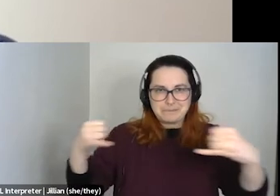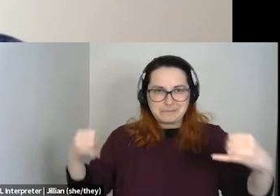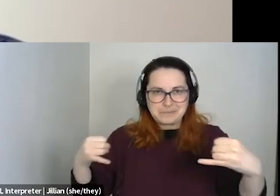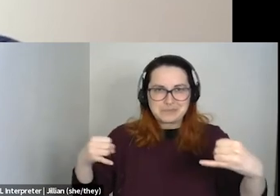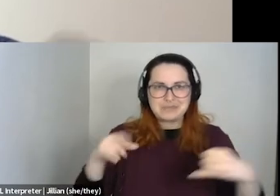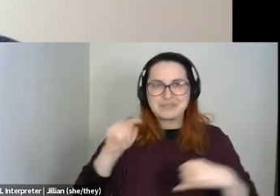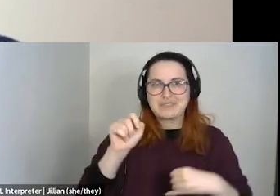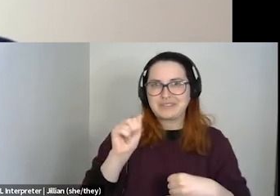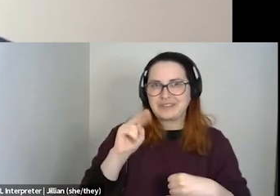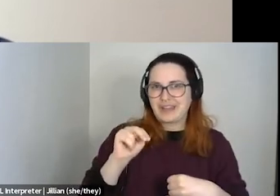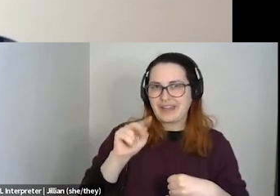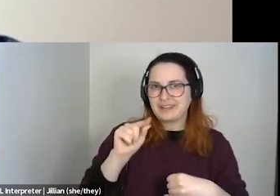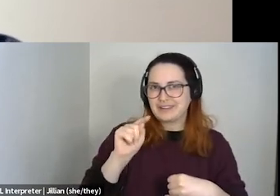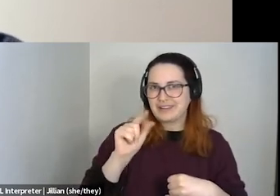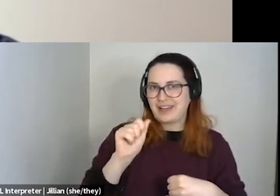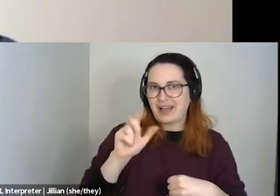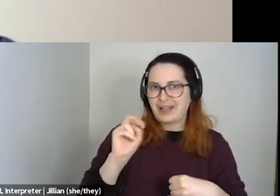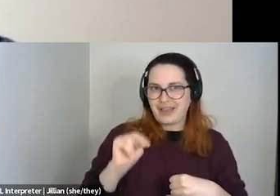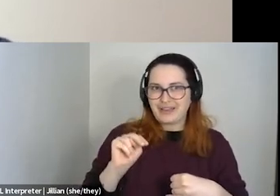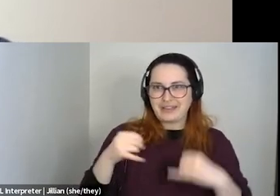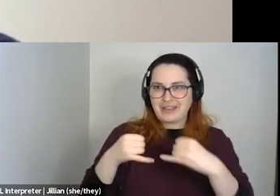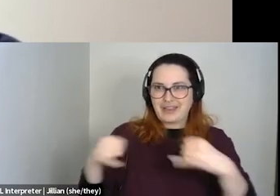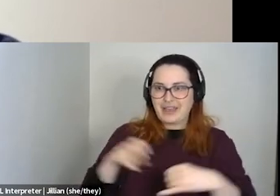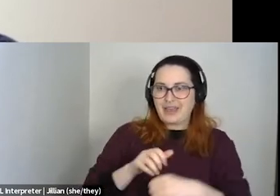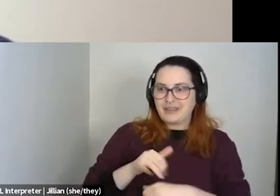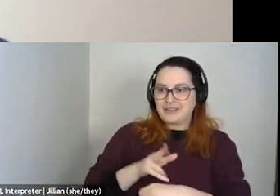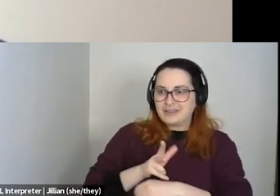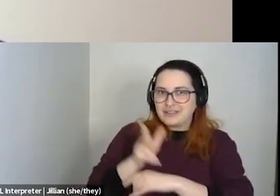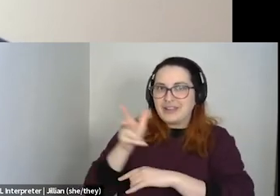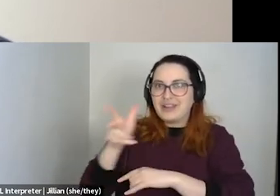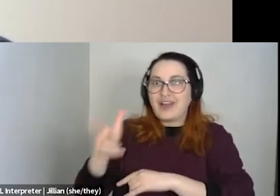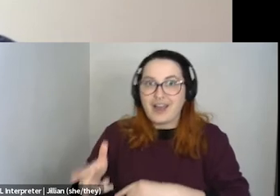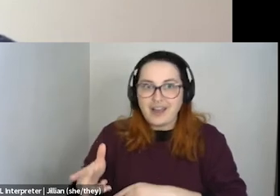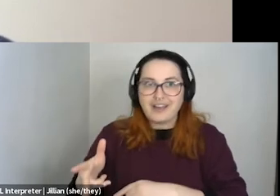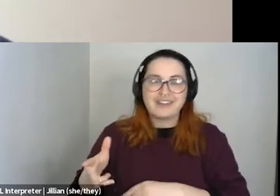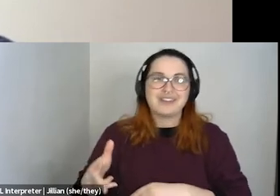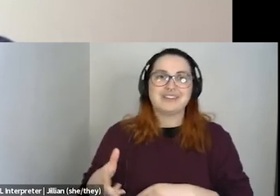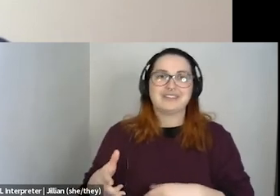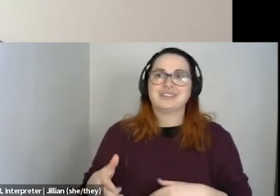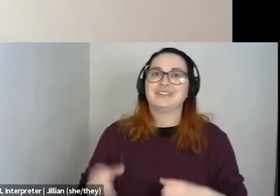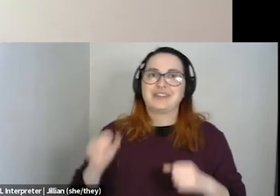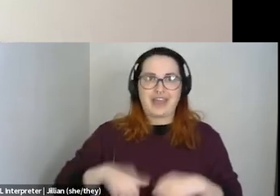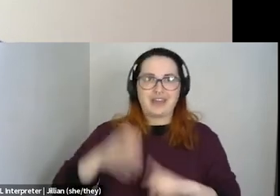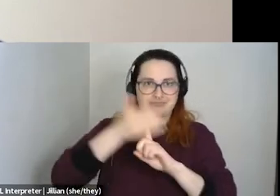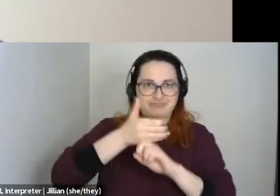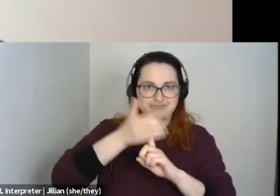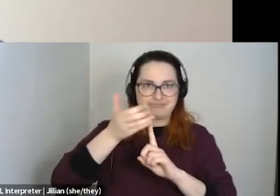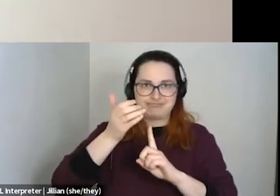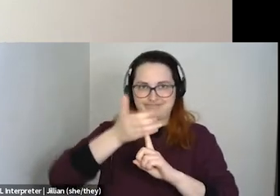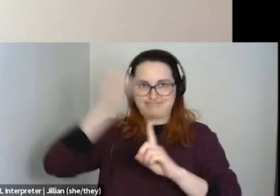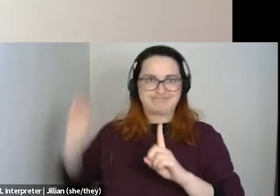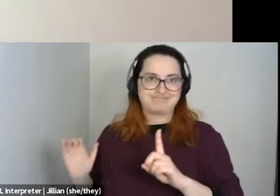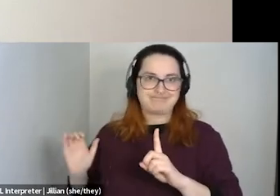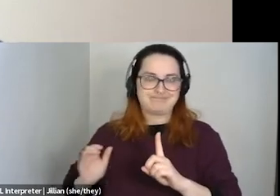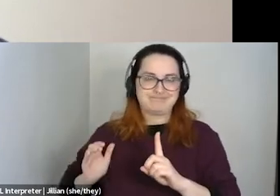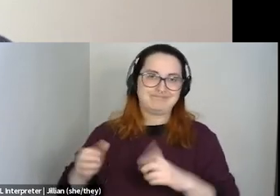a sudden, like this other thing came out of you that you knew you were going to allow, allowed to be for the night. And then as you went back, you know,